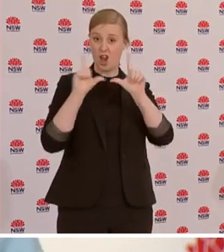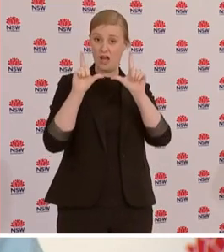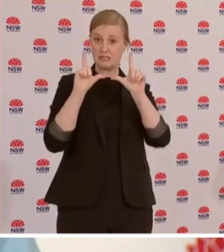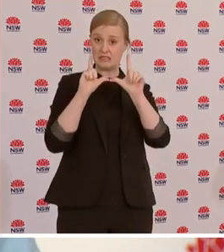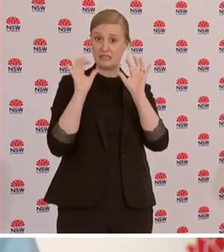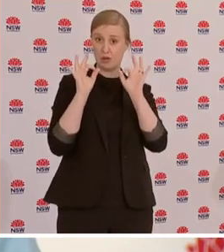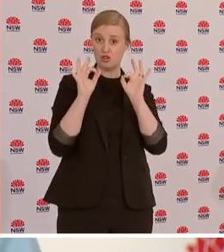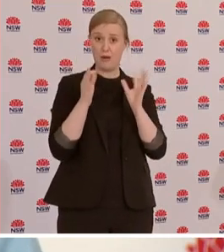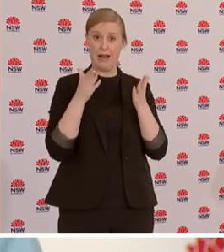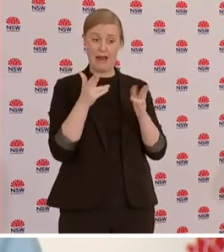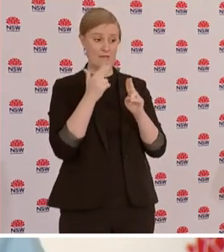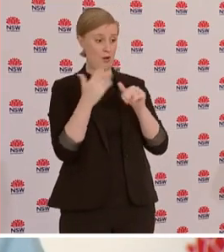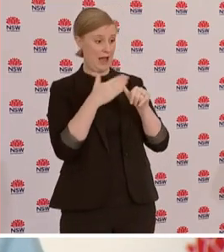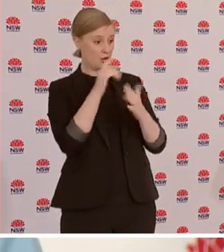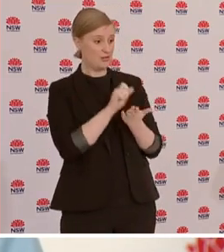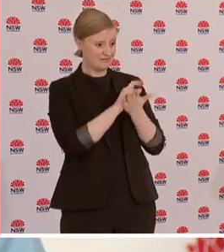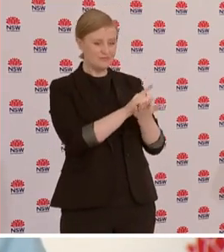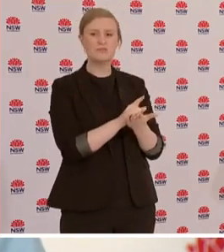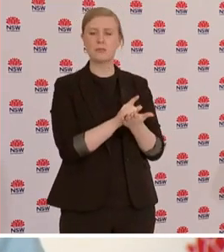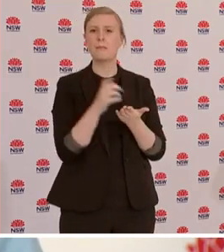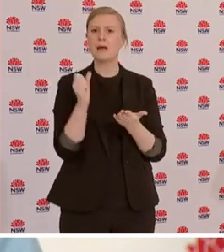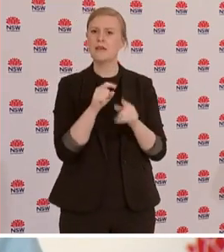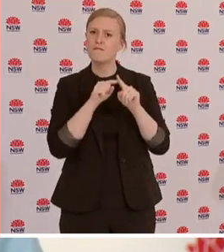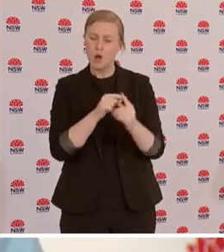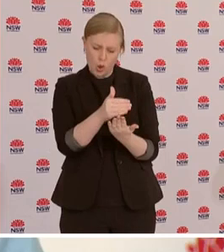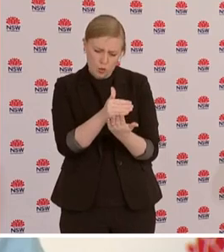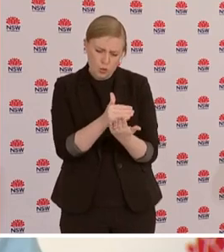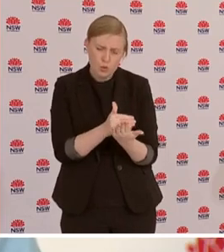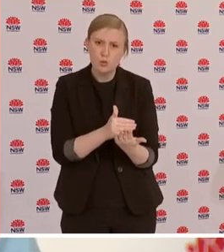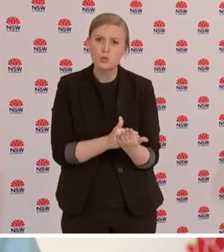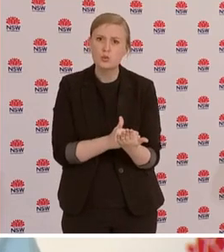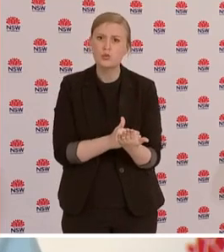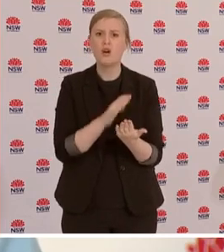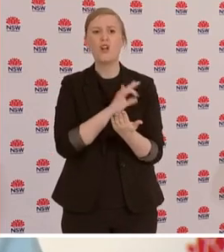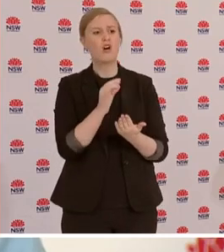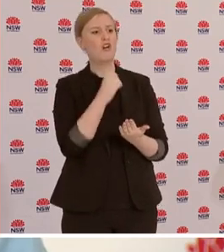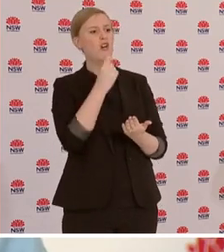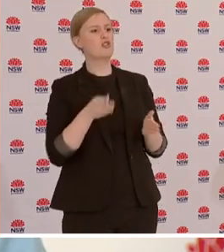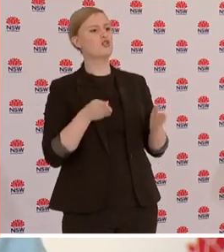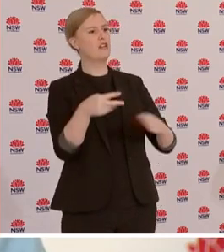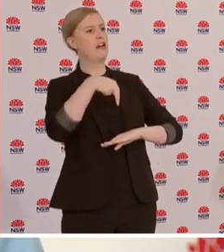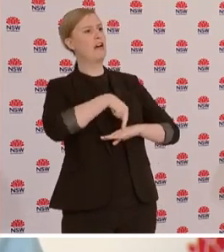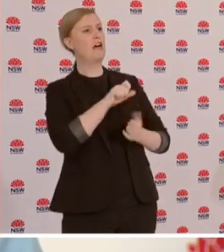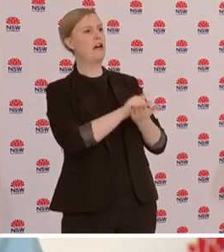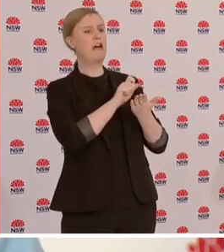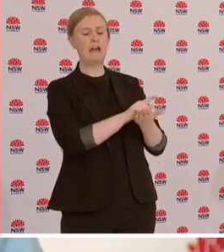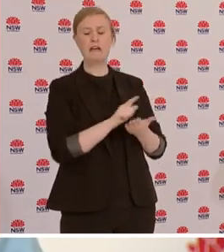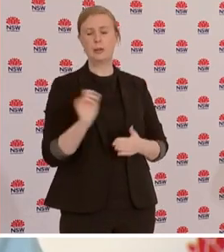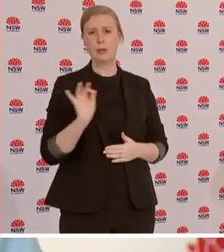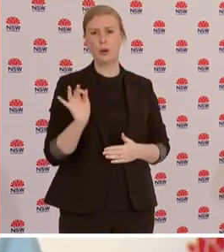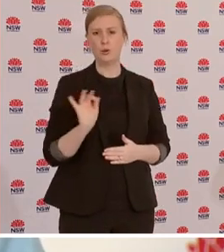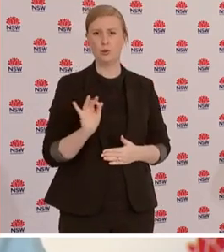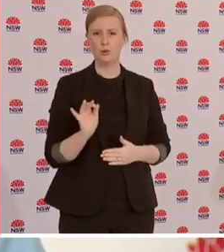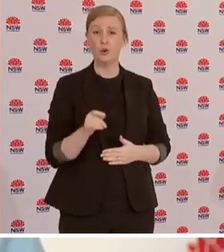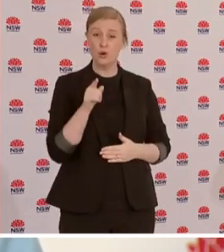look at the spirit of the actual orders and what they are doing is simply encouraging people to break the public health